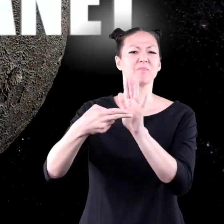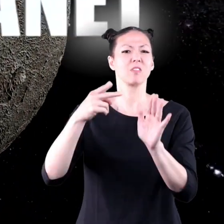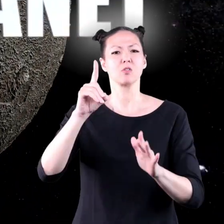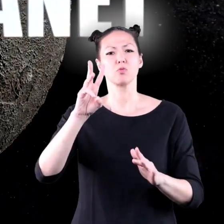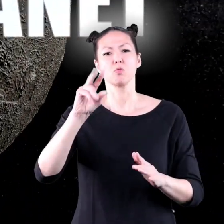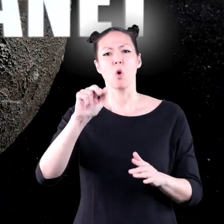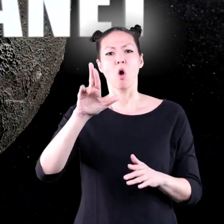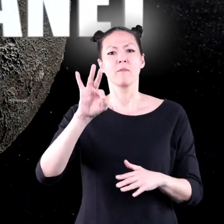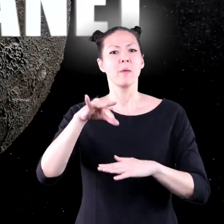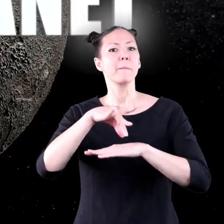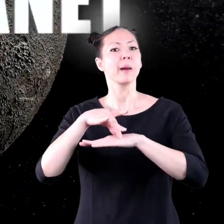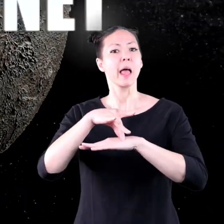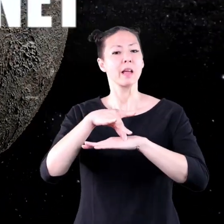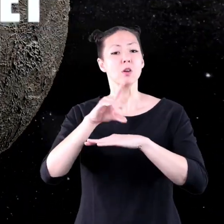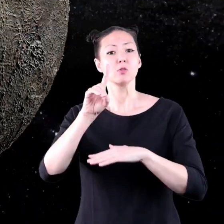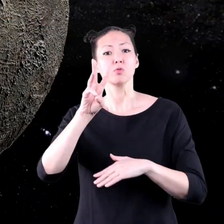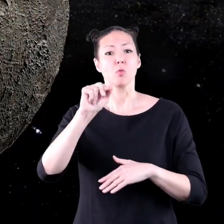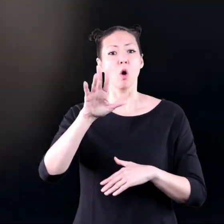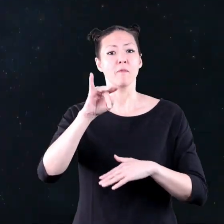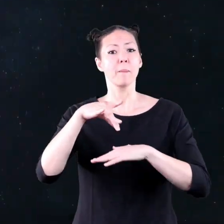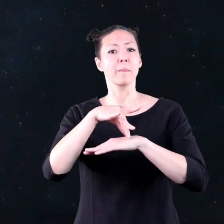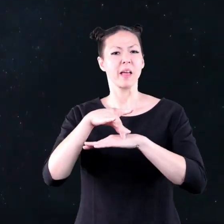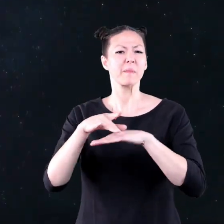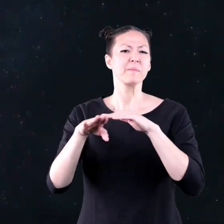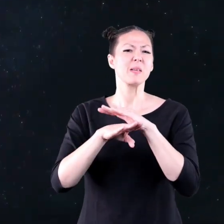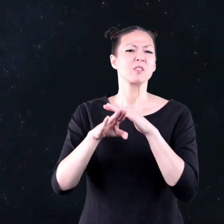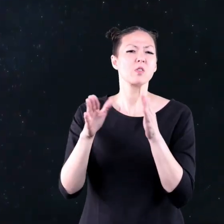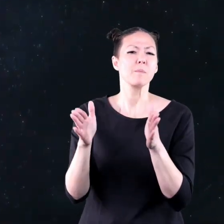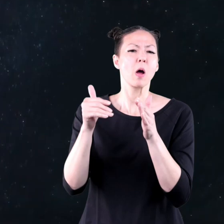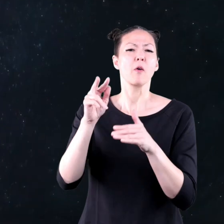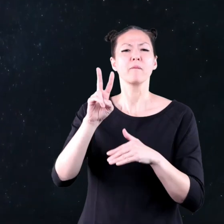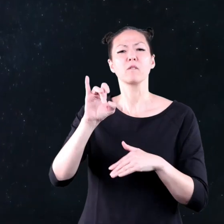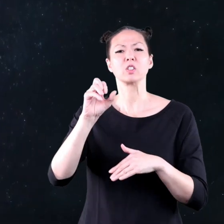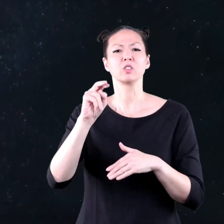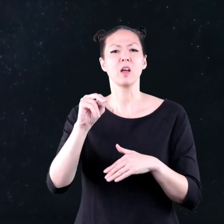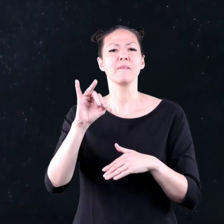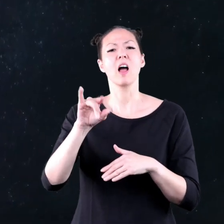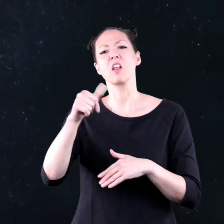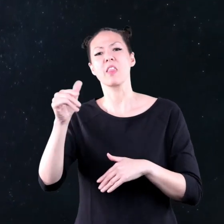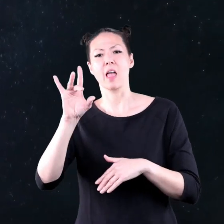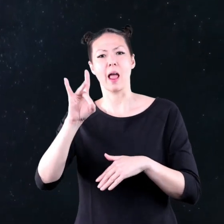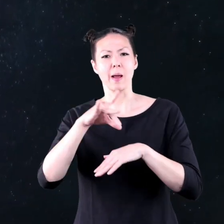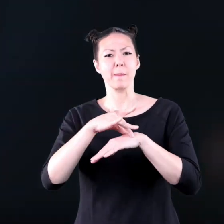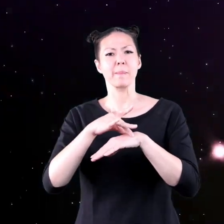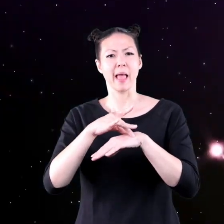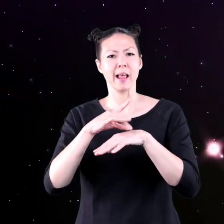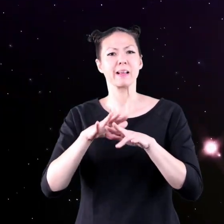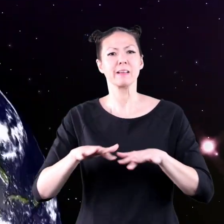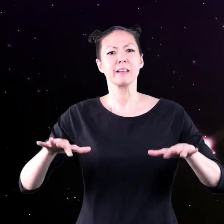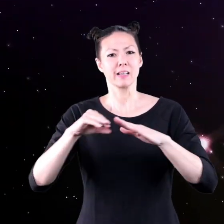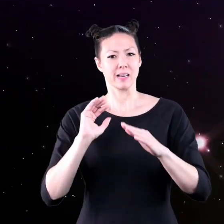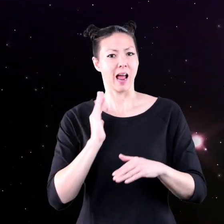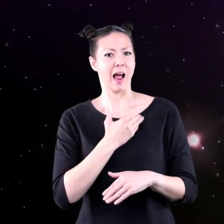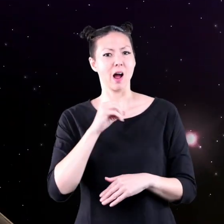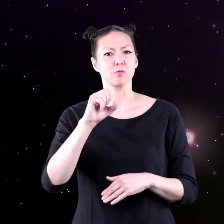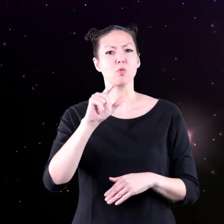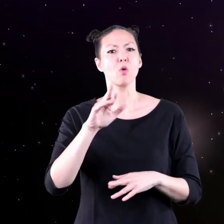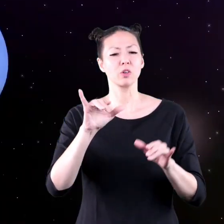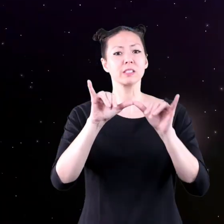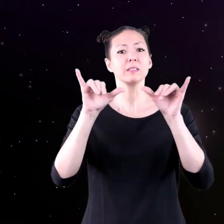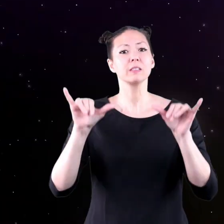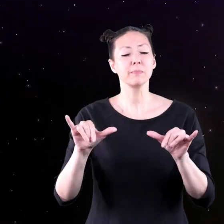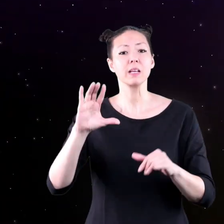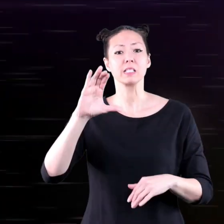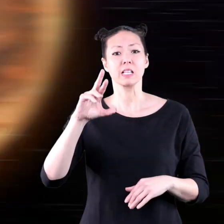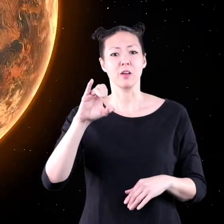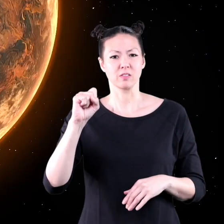decide to name it a dwarf planet. A dwarf planet is basically a smaller version of the eight planets in our solar